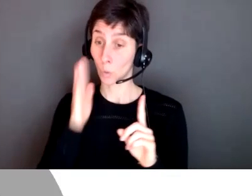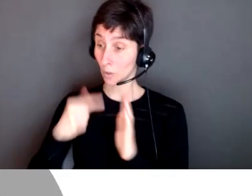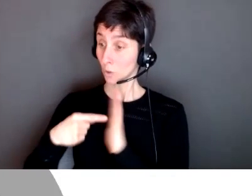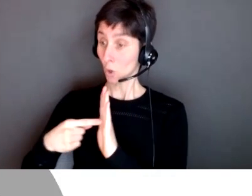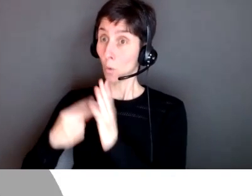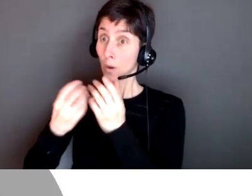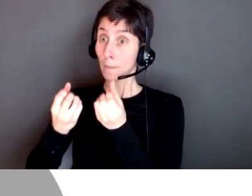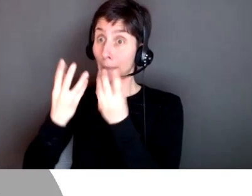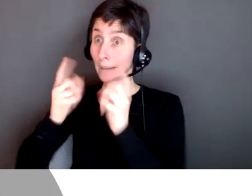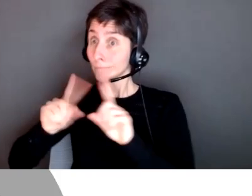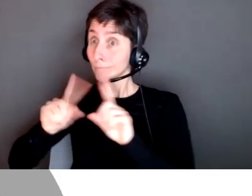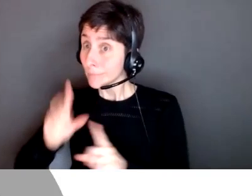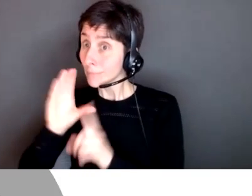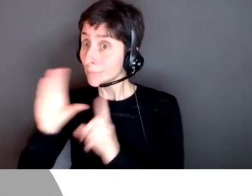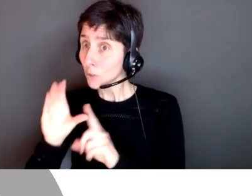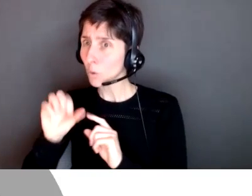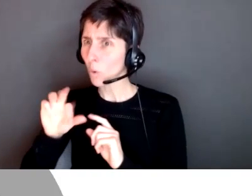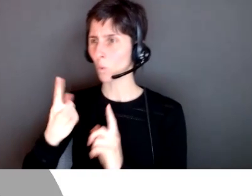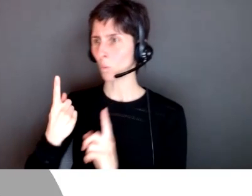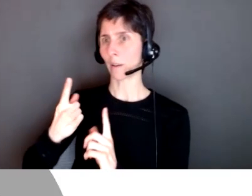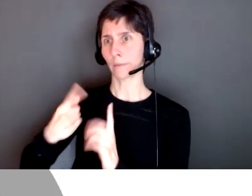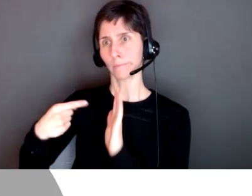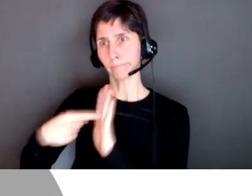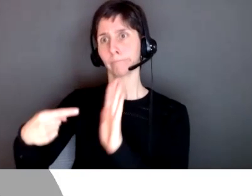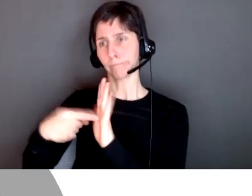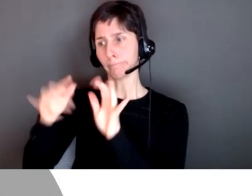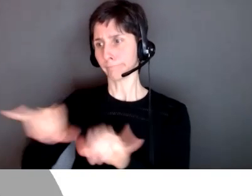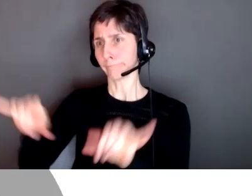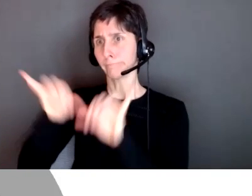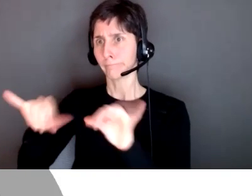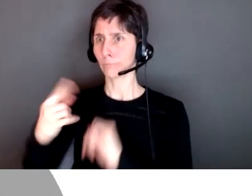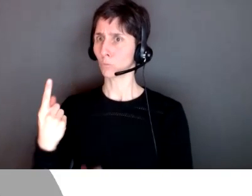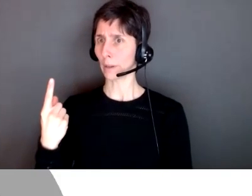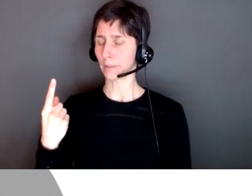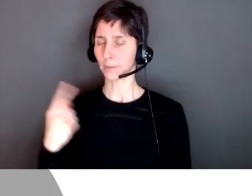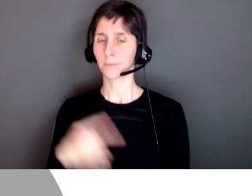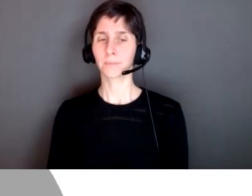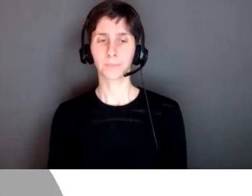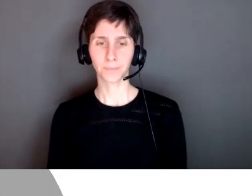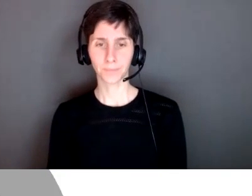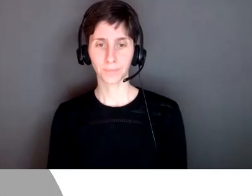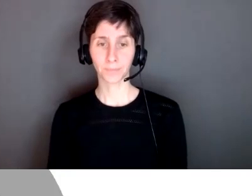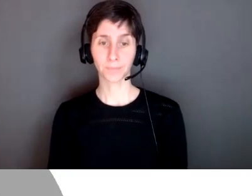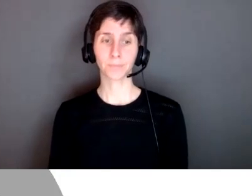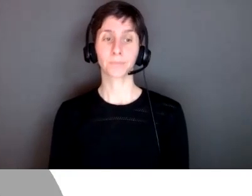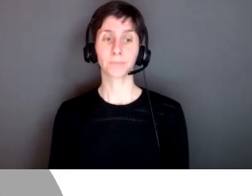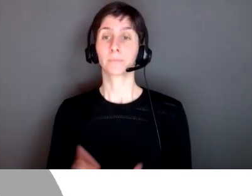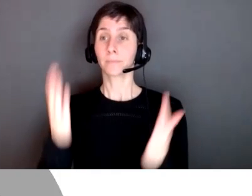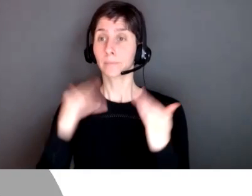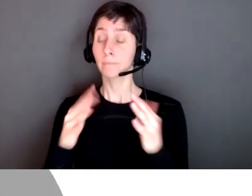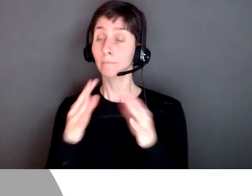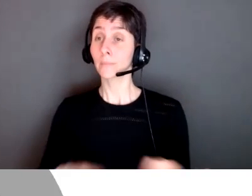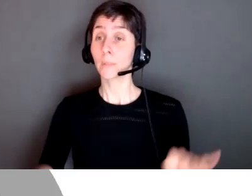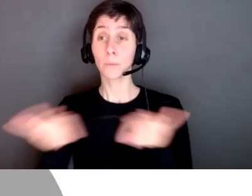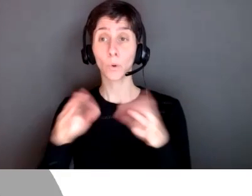a certain type of cultures and then we have to be culturally culturally reciprocal so it's not just about